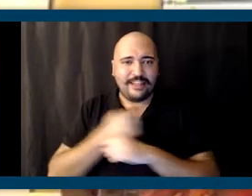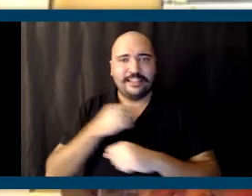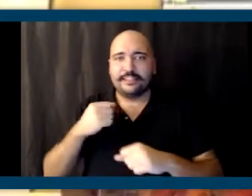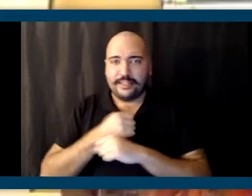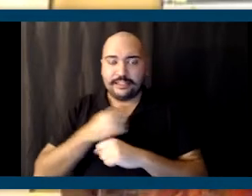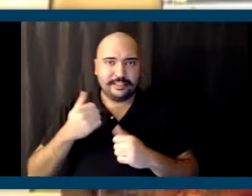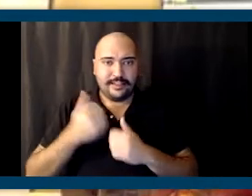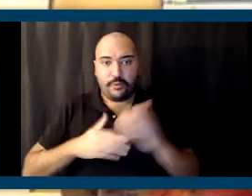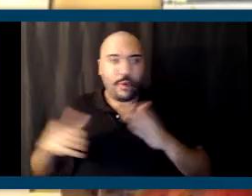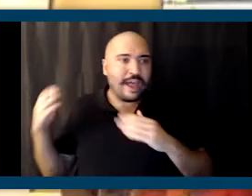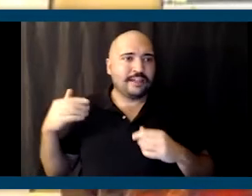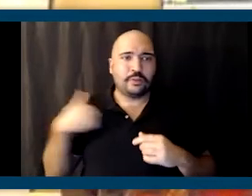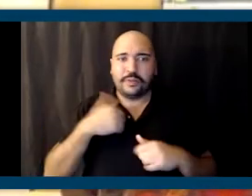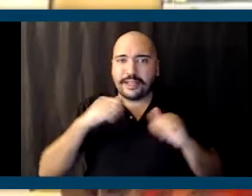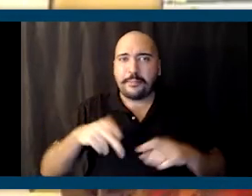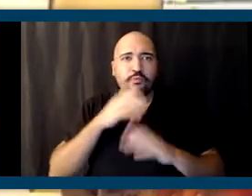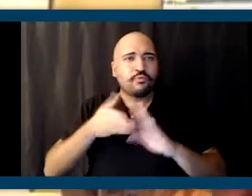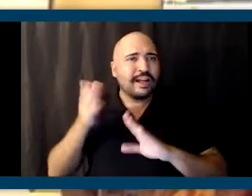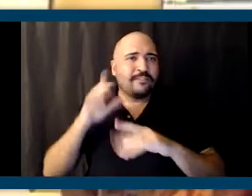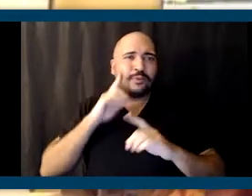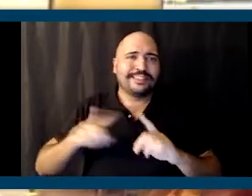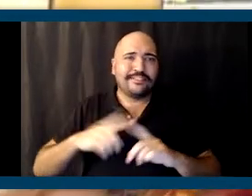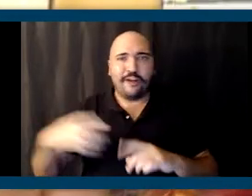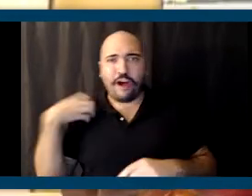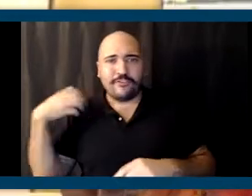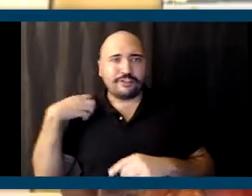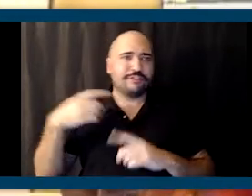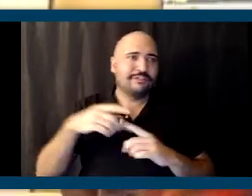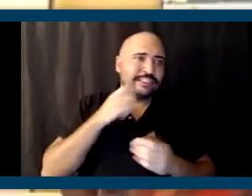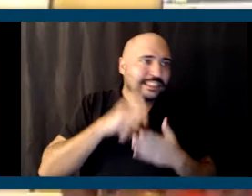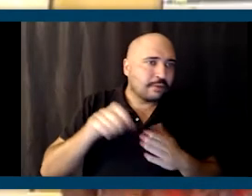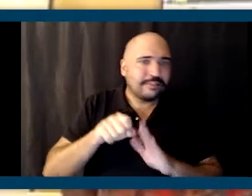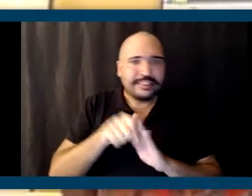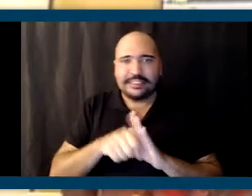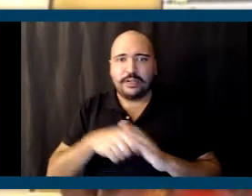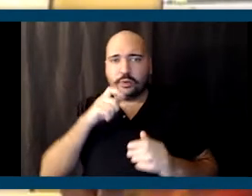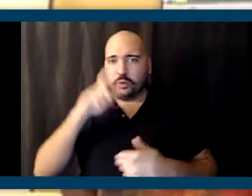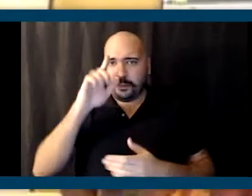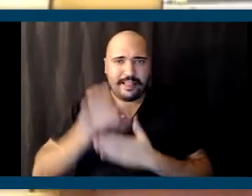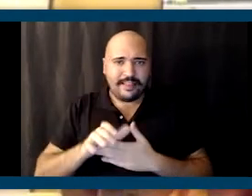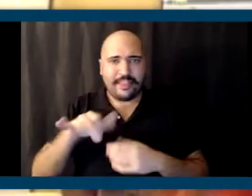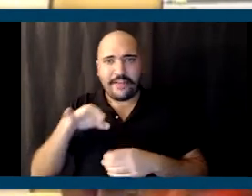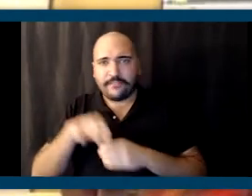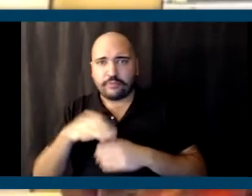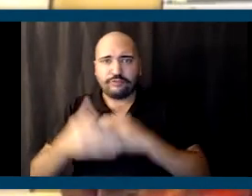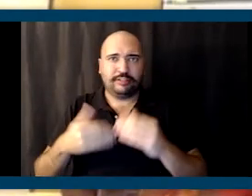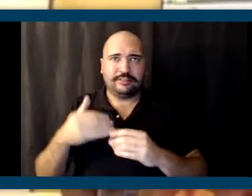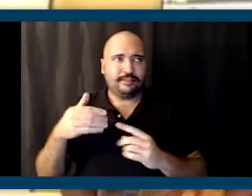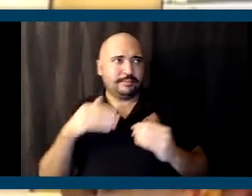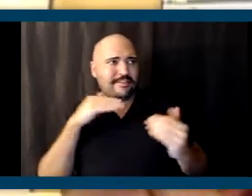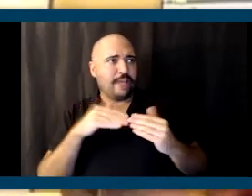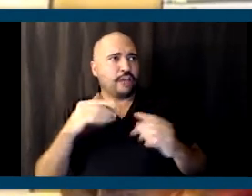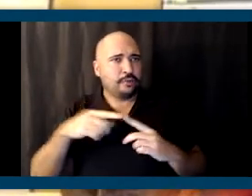for secretaries of state, running for various offices who don't believe the voting process has been fair in their mind to them.